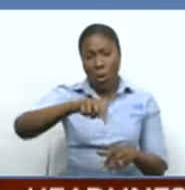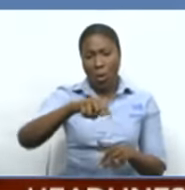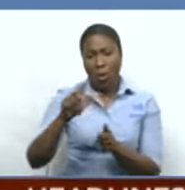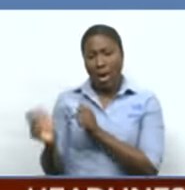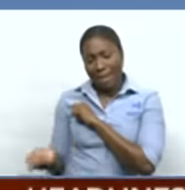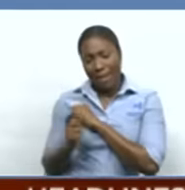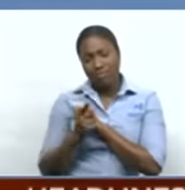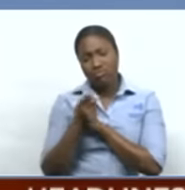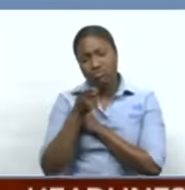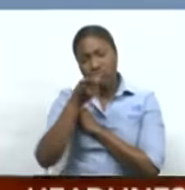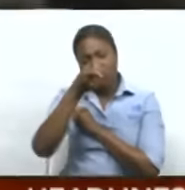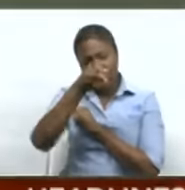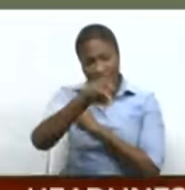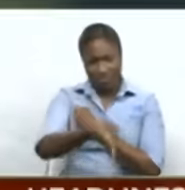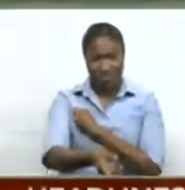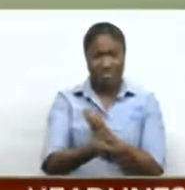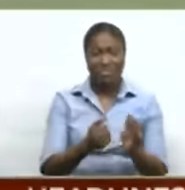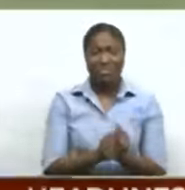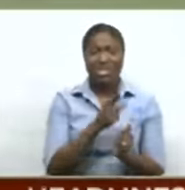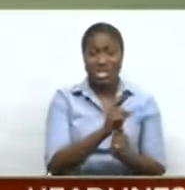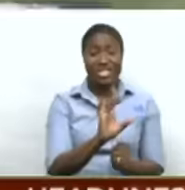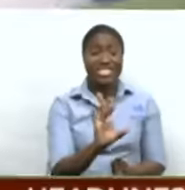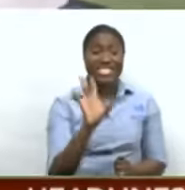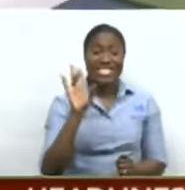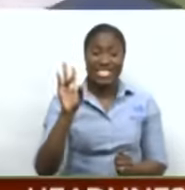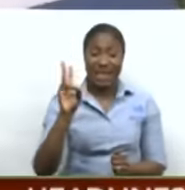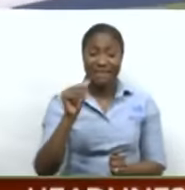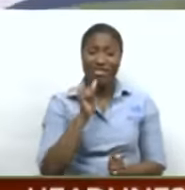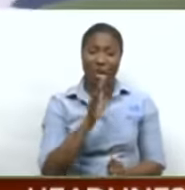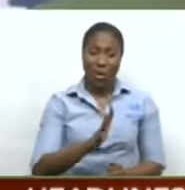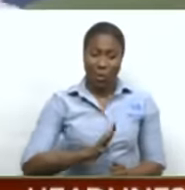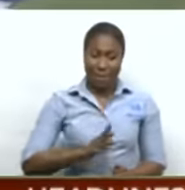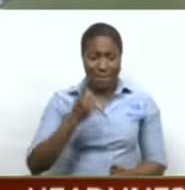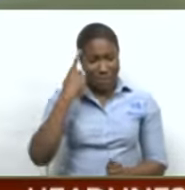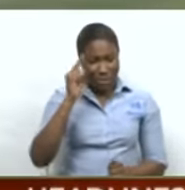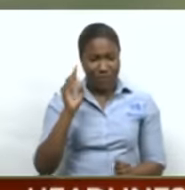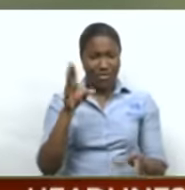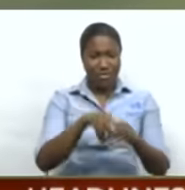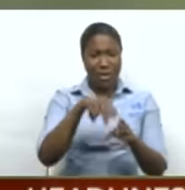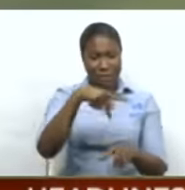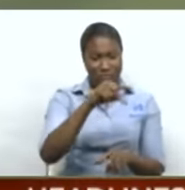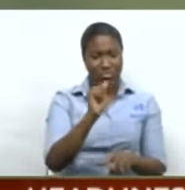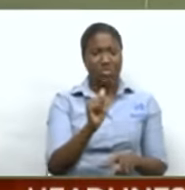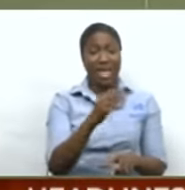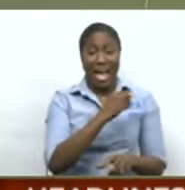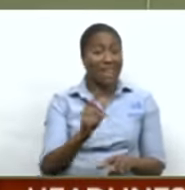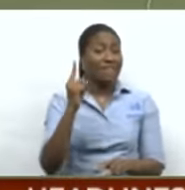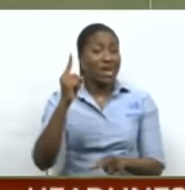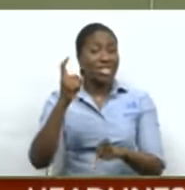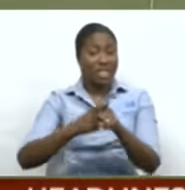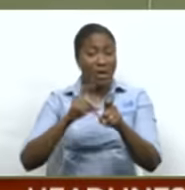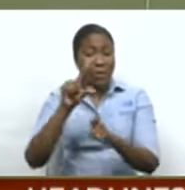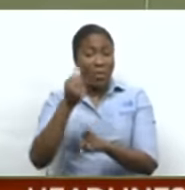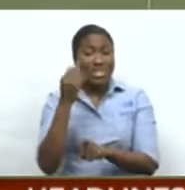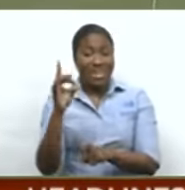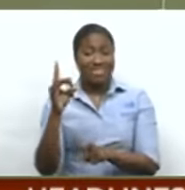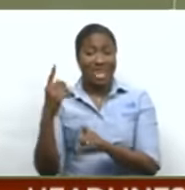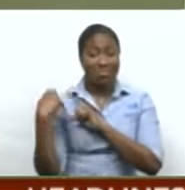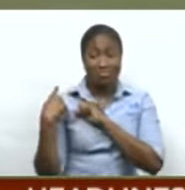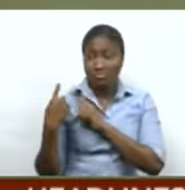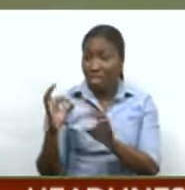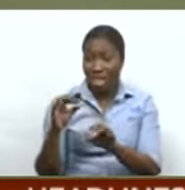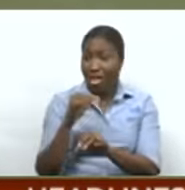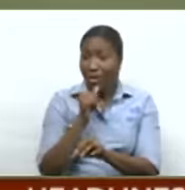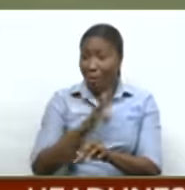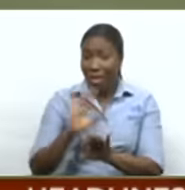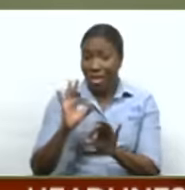Children's Open. Thompson is only the seventh woman to compete in a PGA Tour event and the first since 2018. She sits joint 76